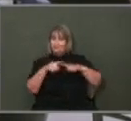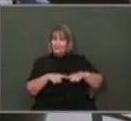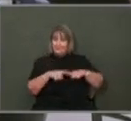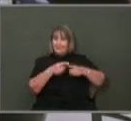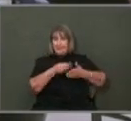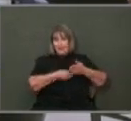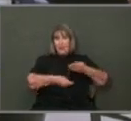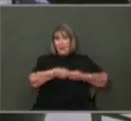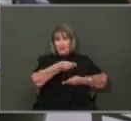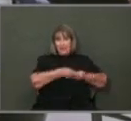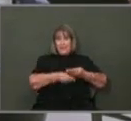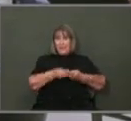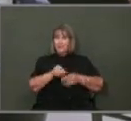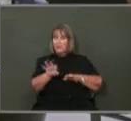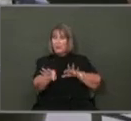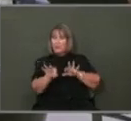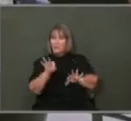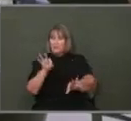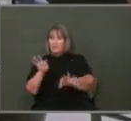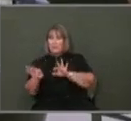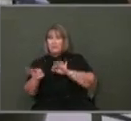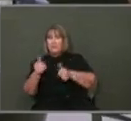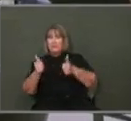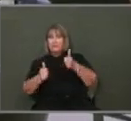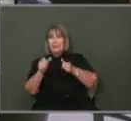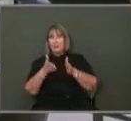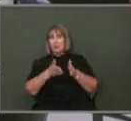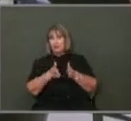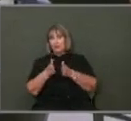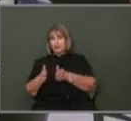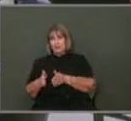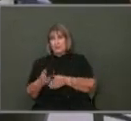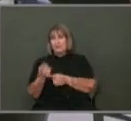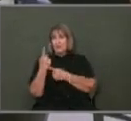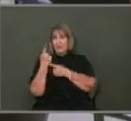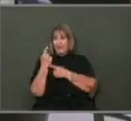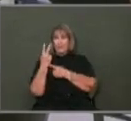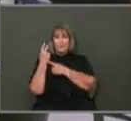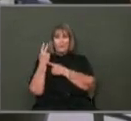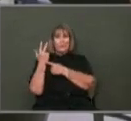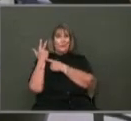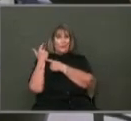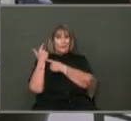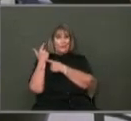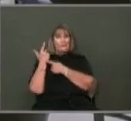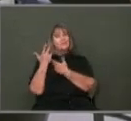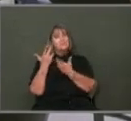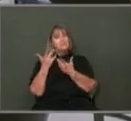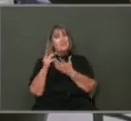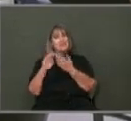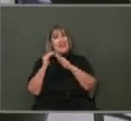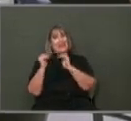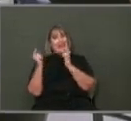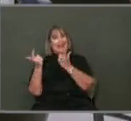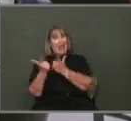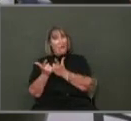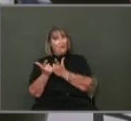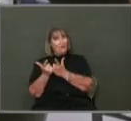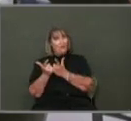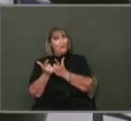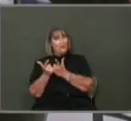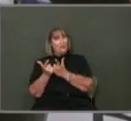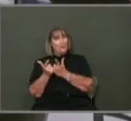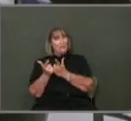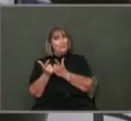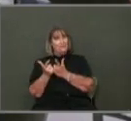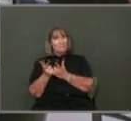we schedule those two projects. In the last few years, in order to make sure those council districts doesn't have a good